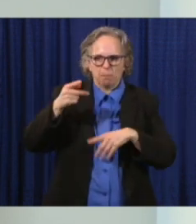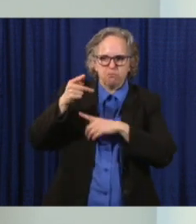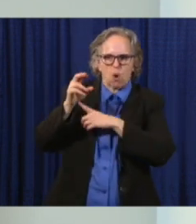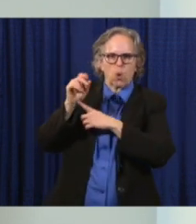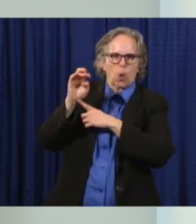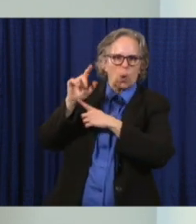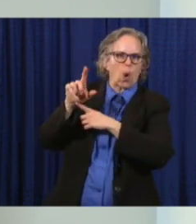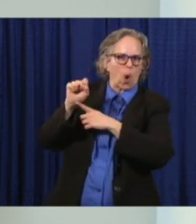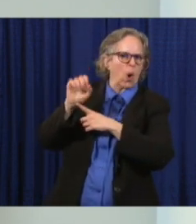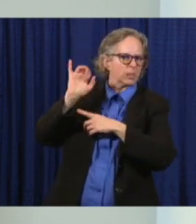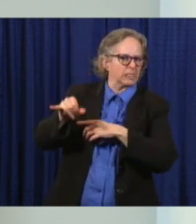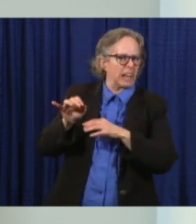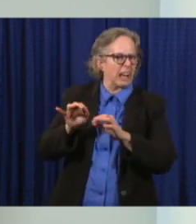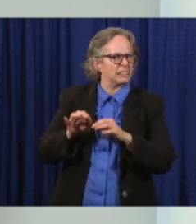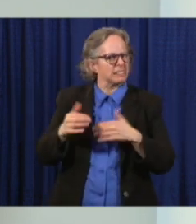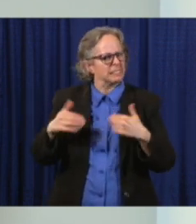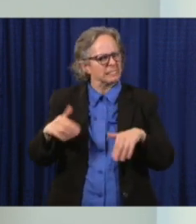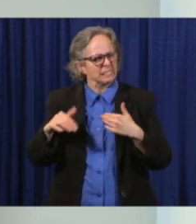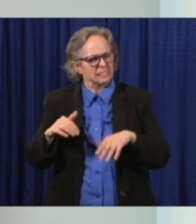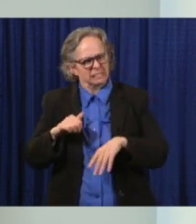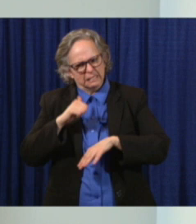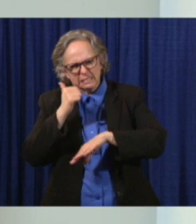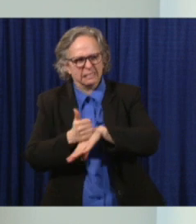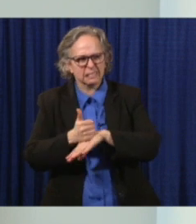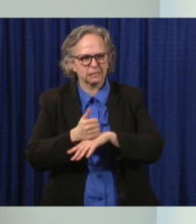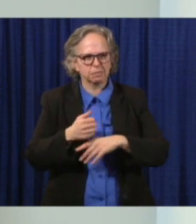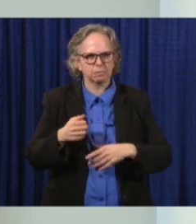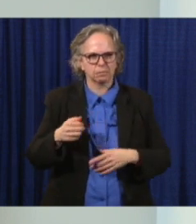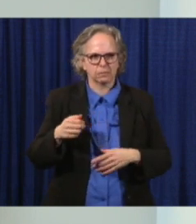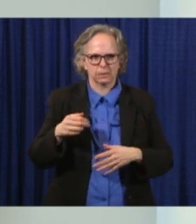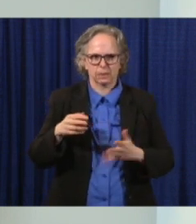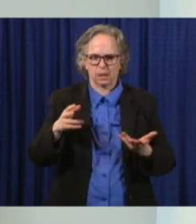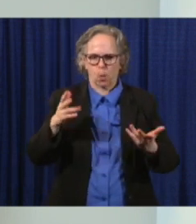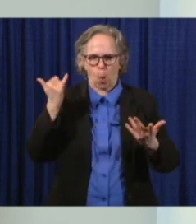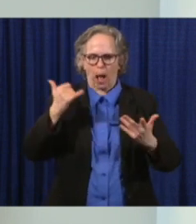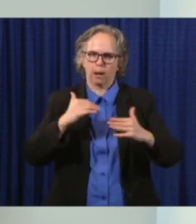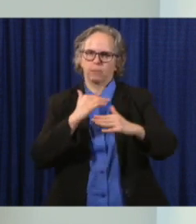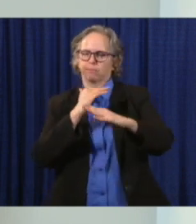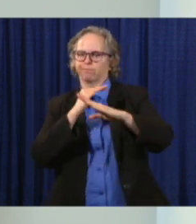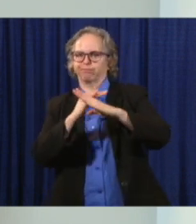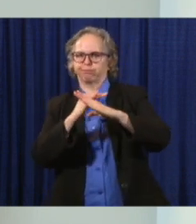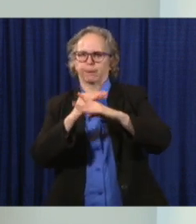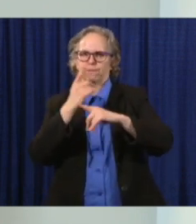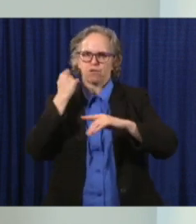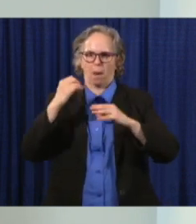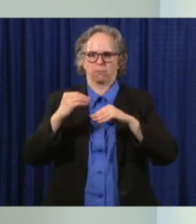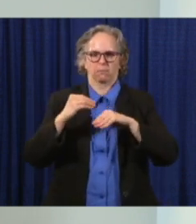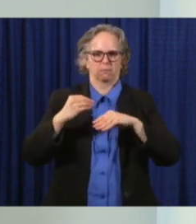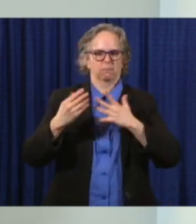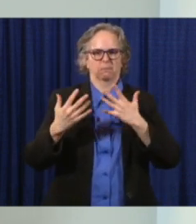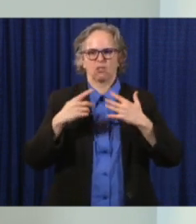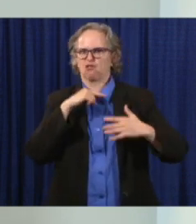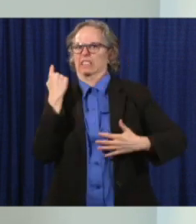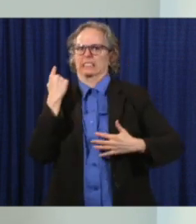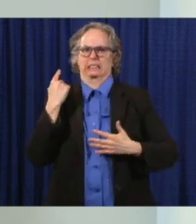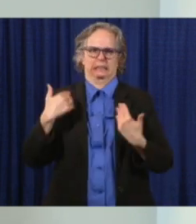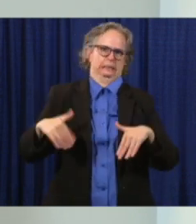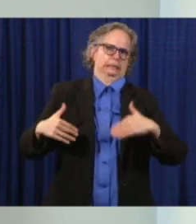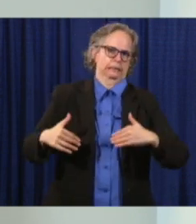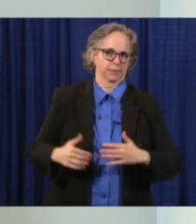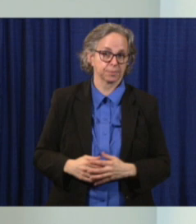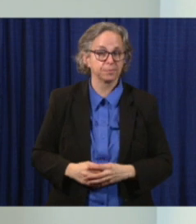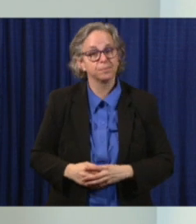any unnecessary contact or spread through the reopening of these facilities. And